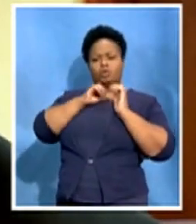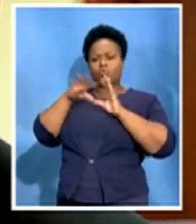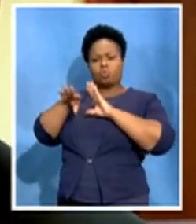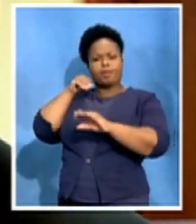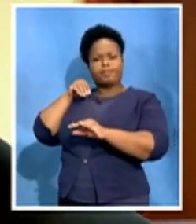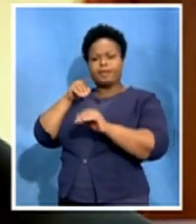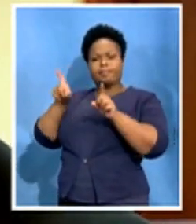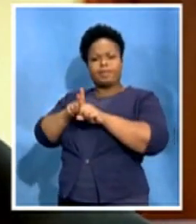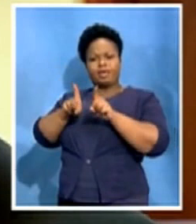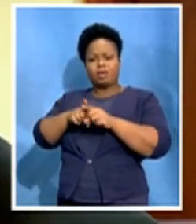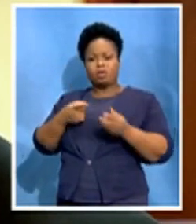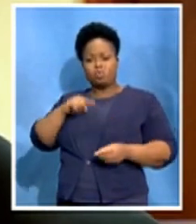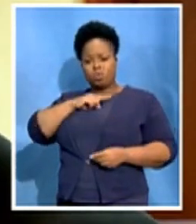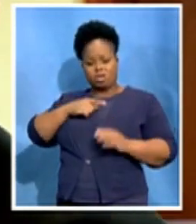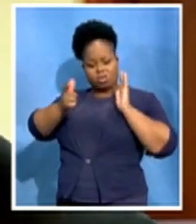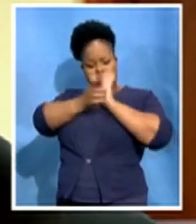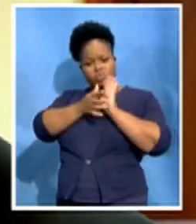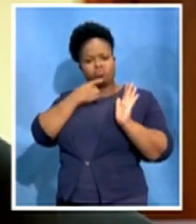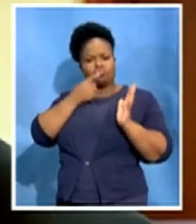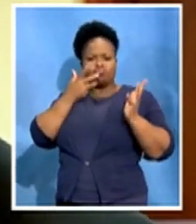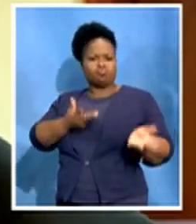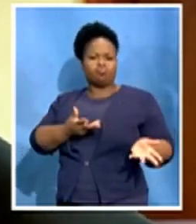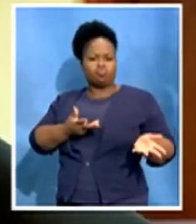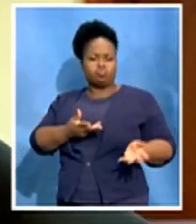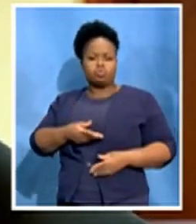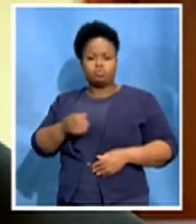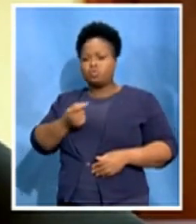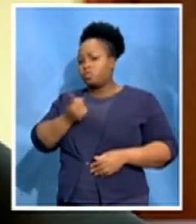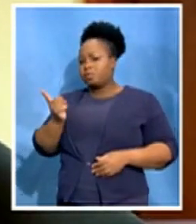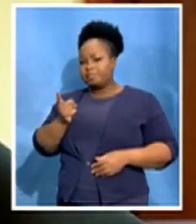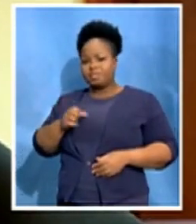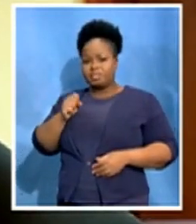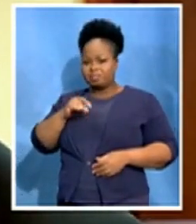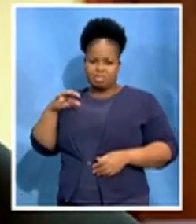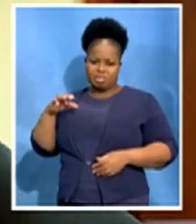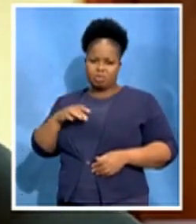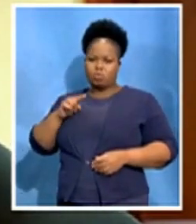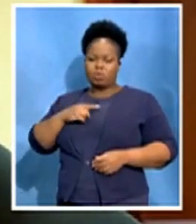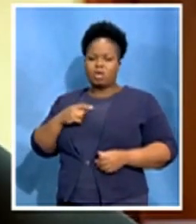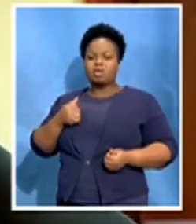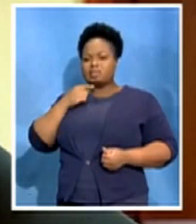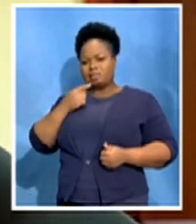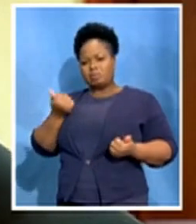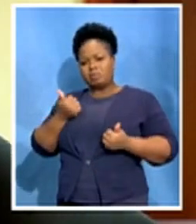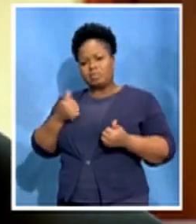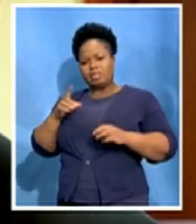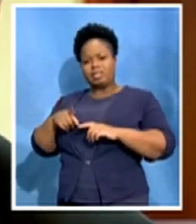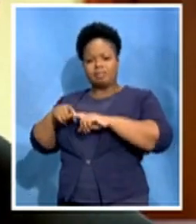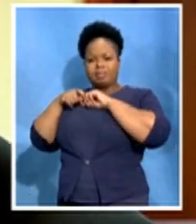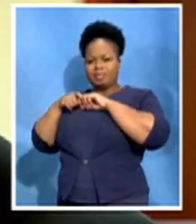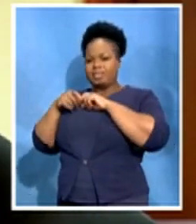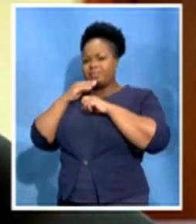So for them, as it has been suspended, it means that it will have no effect at this point in time.